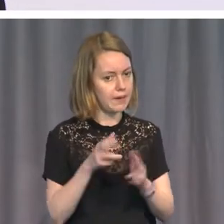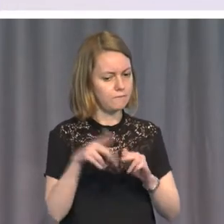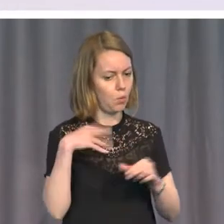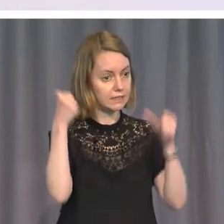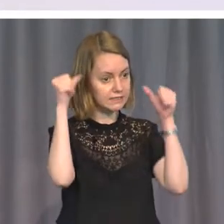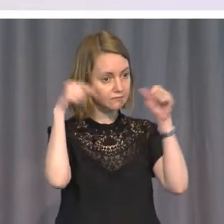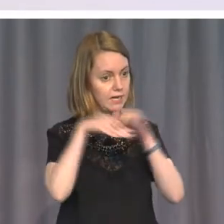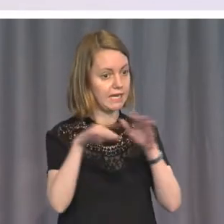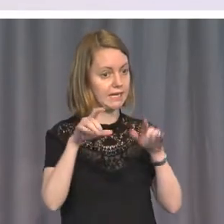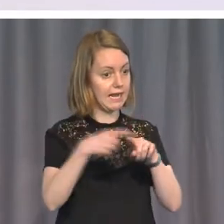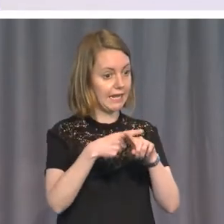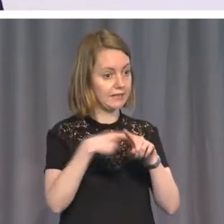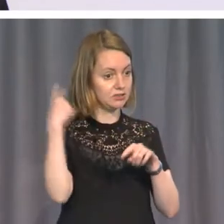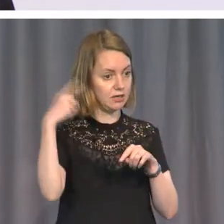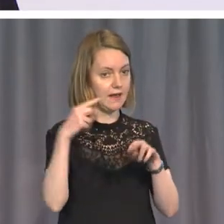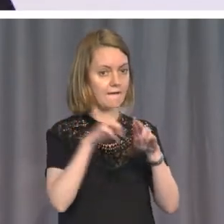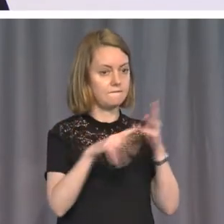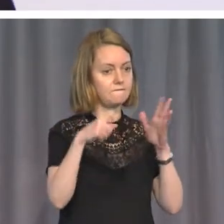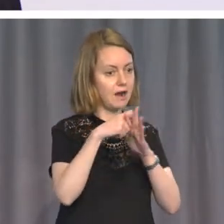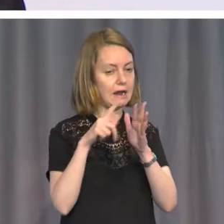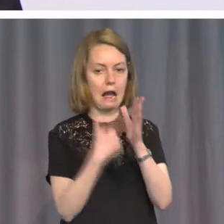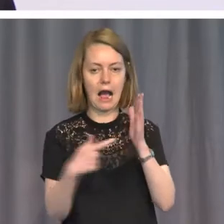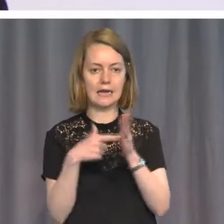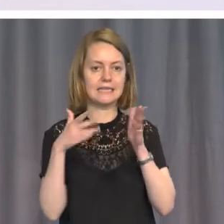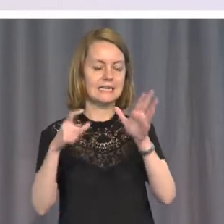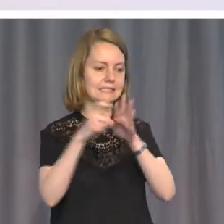English bar, is, fuck art, let's dance.